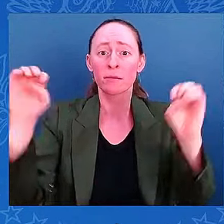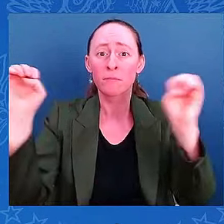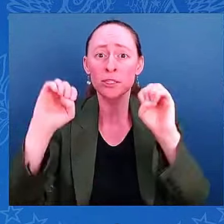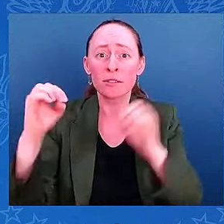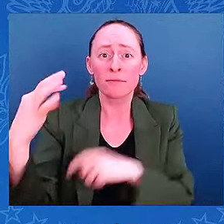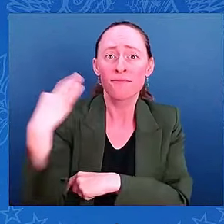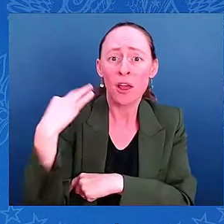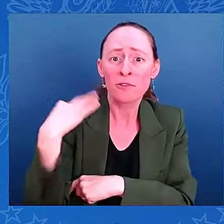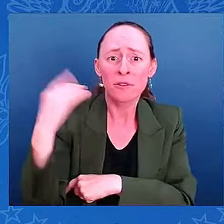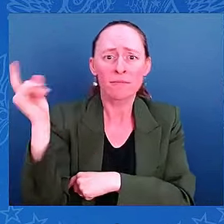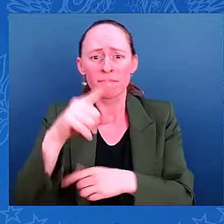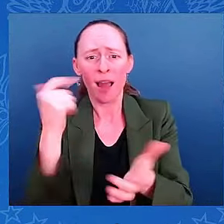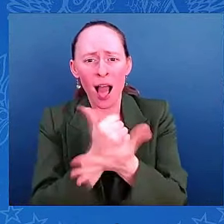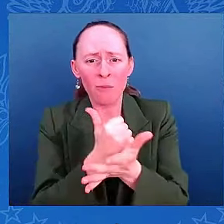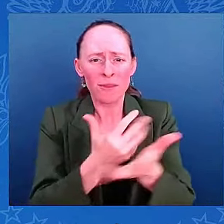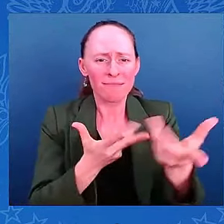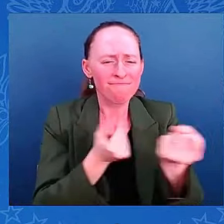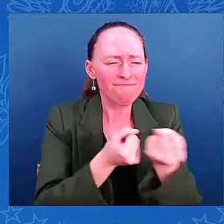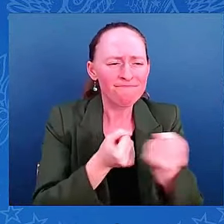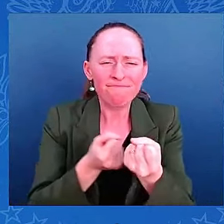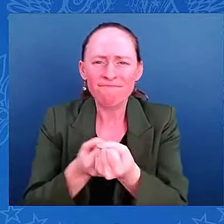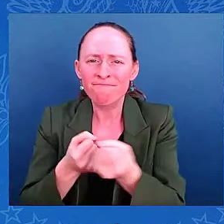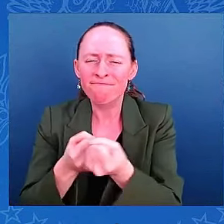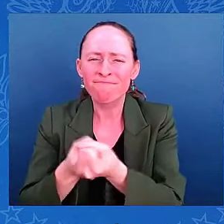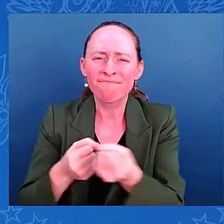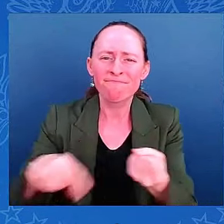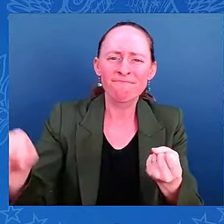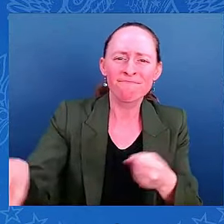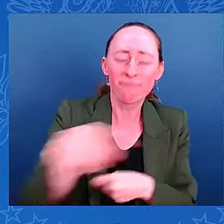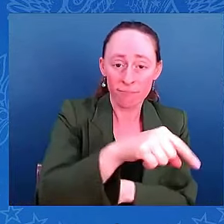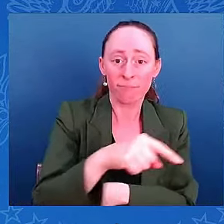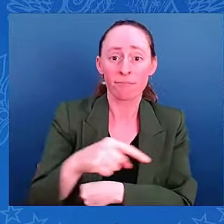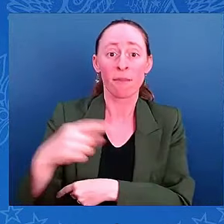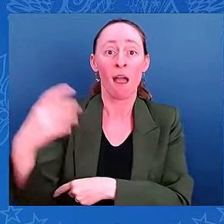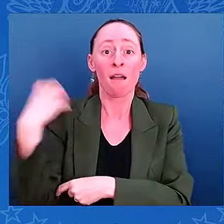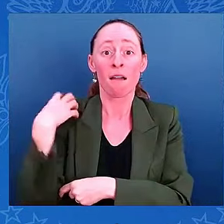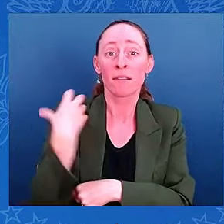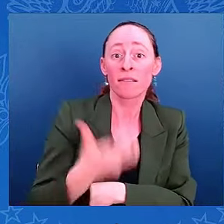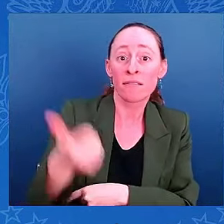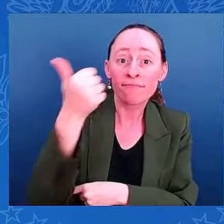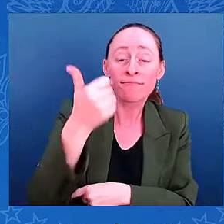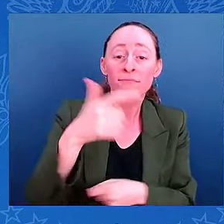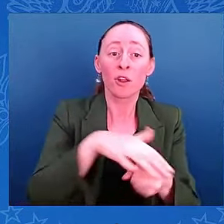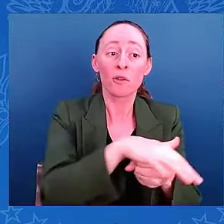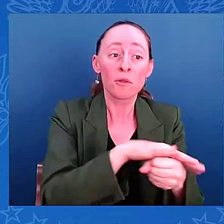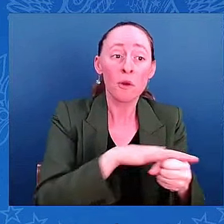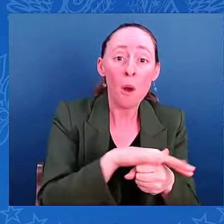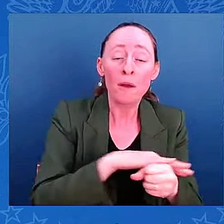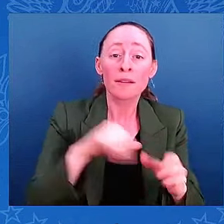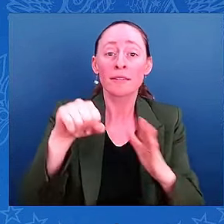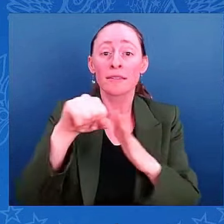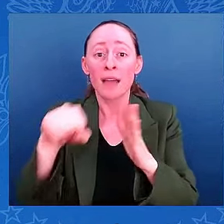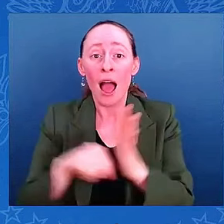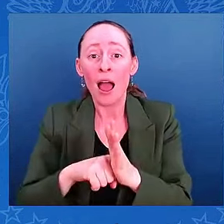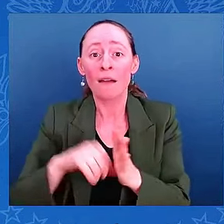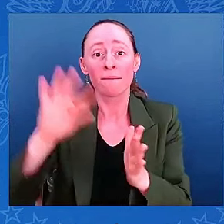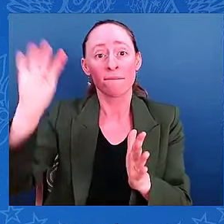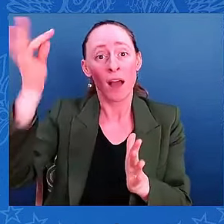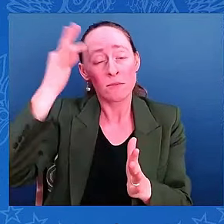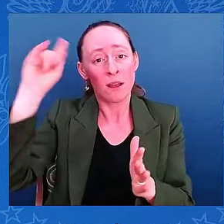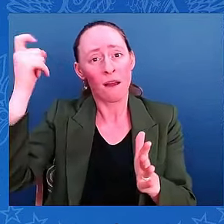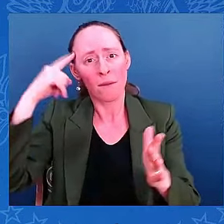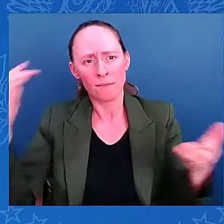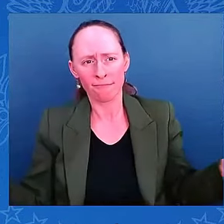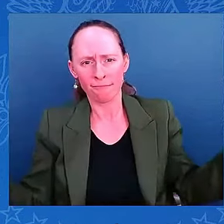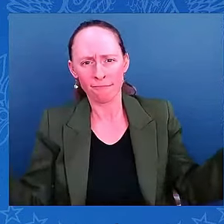and federal officials are standing side by side. Let me repeat. No one should make the American people question whether their governments will be